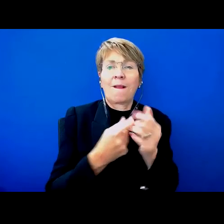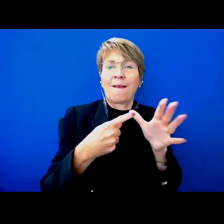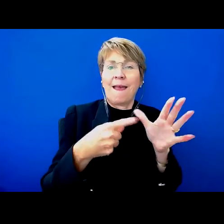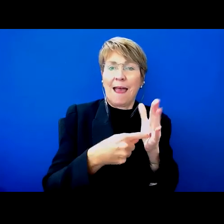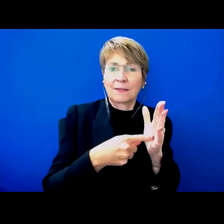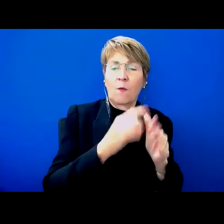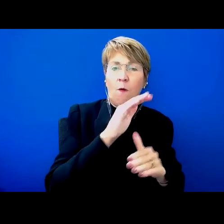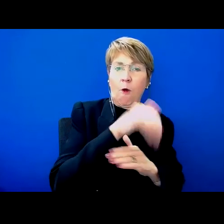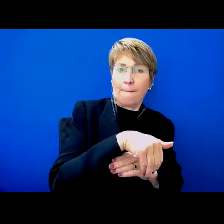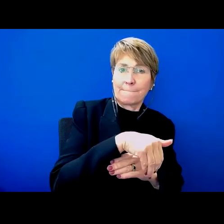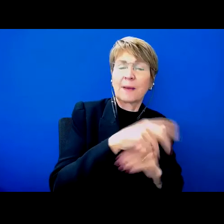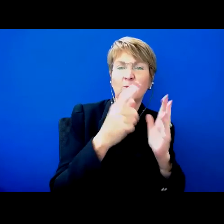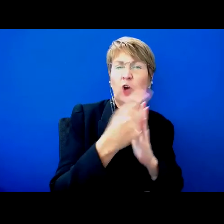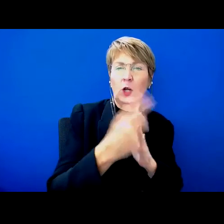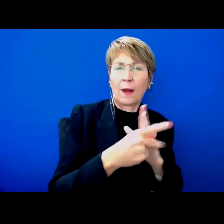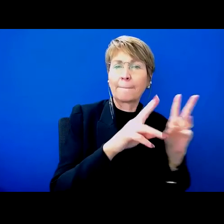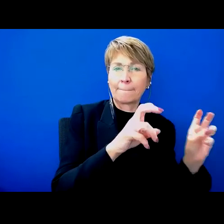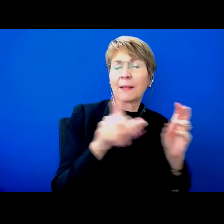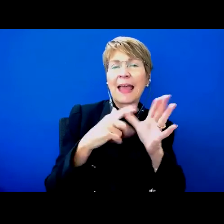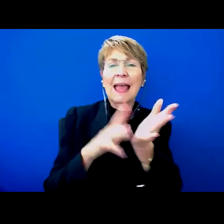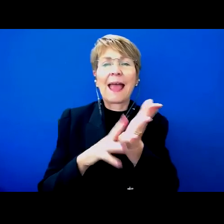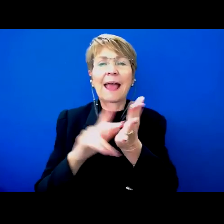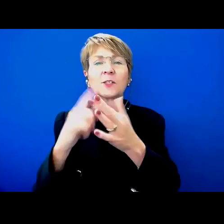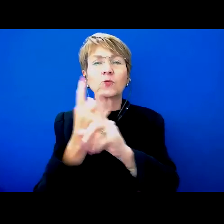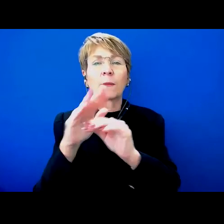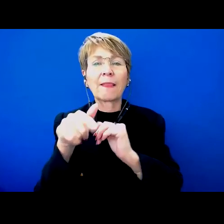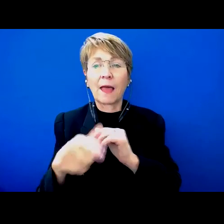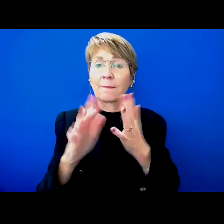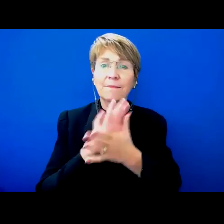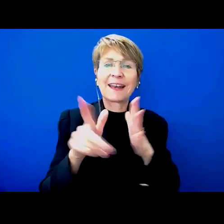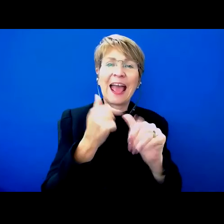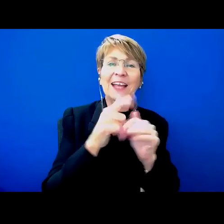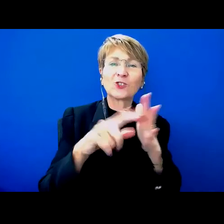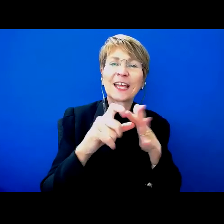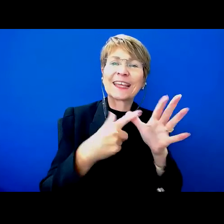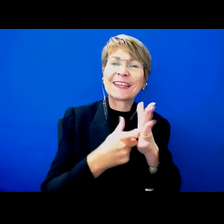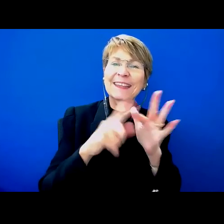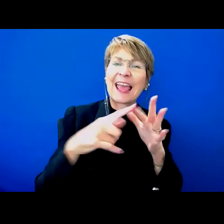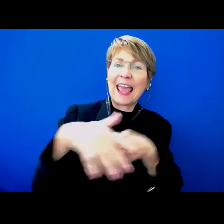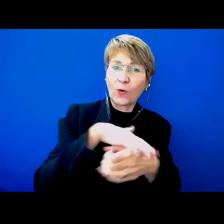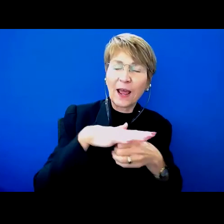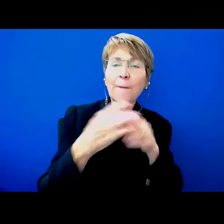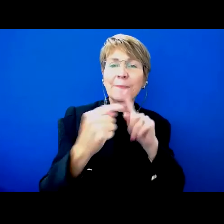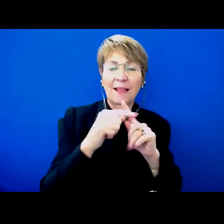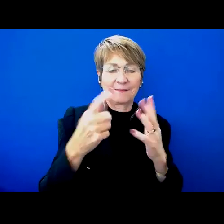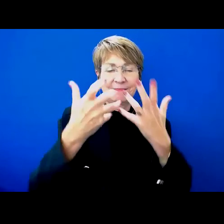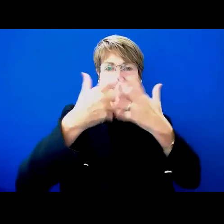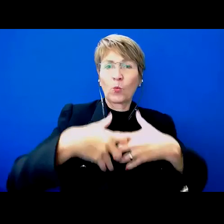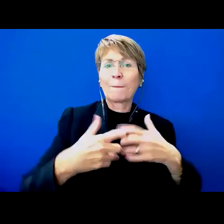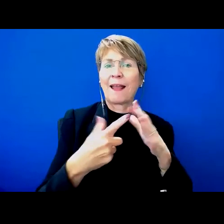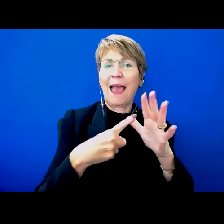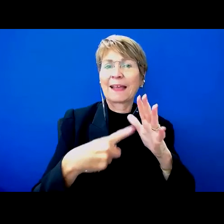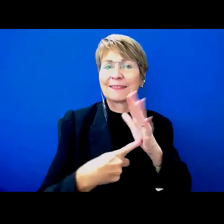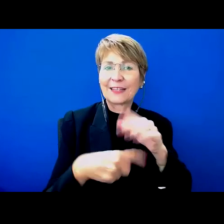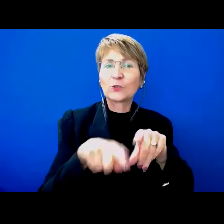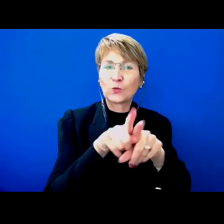referred to that in her presentation. So, that's to do with the reforms to the aged care sector. And assistive technology is going to feed into a lot of